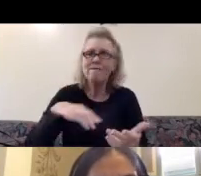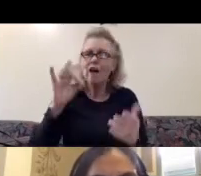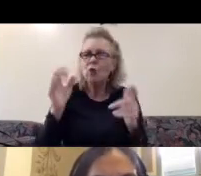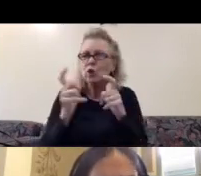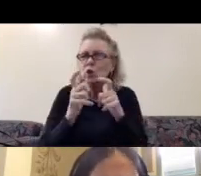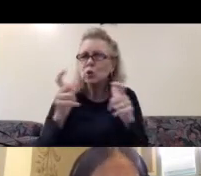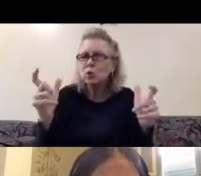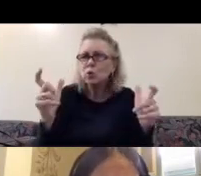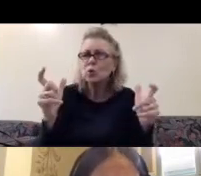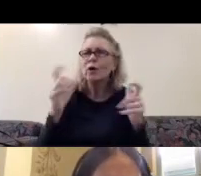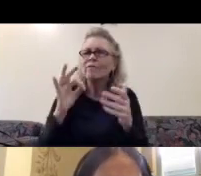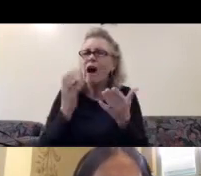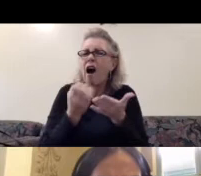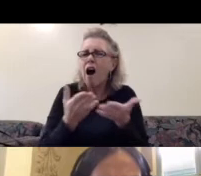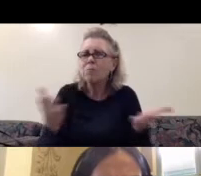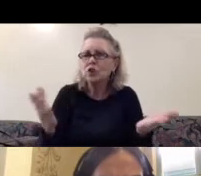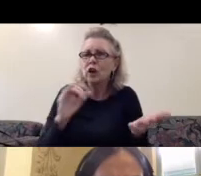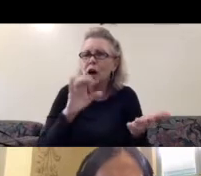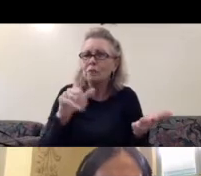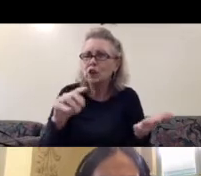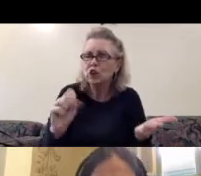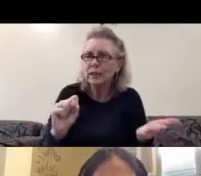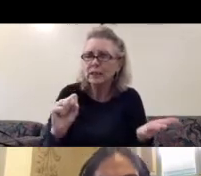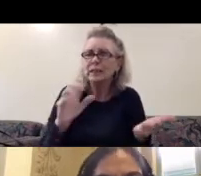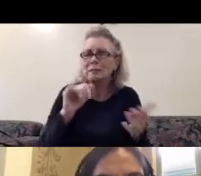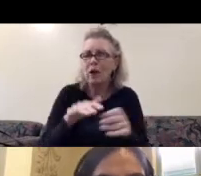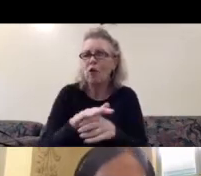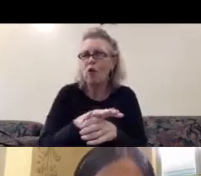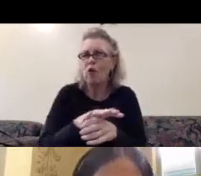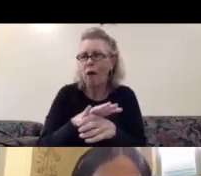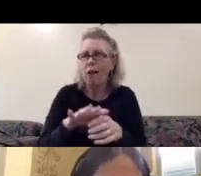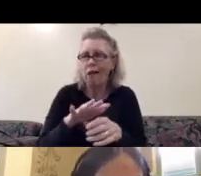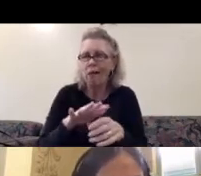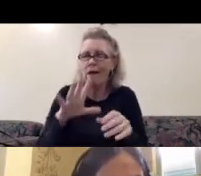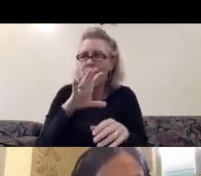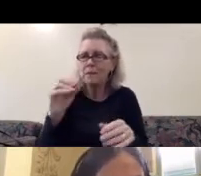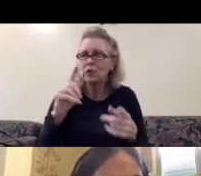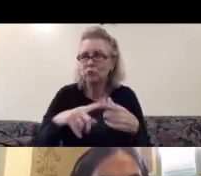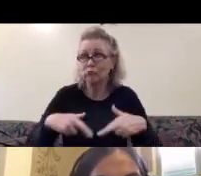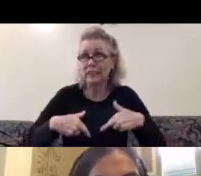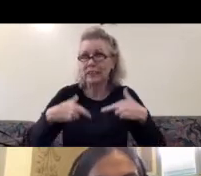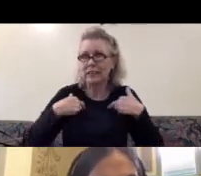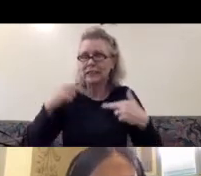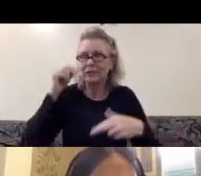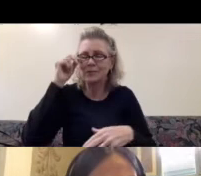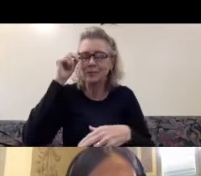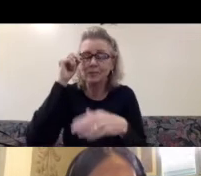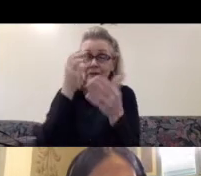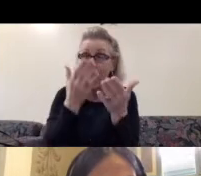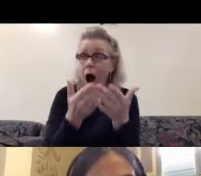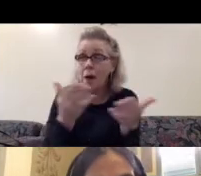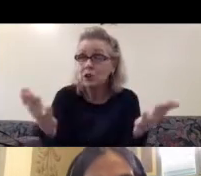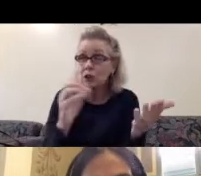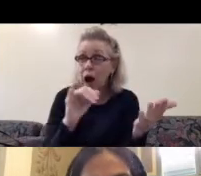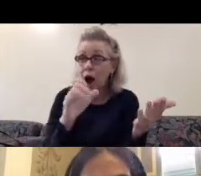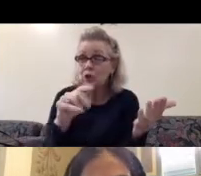amount of objects donated by local companies to the residency. Objects wasn't